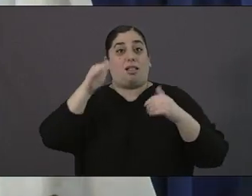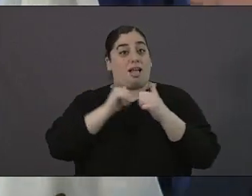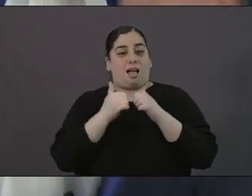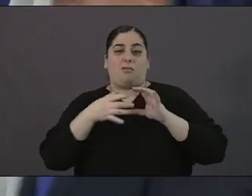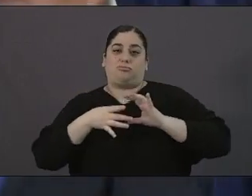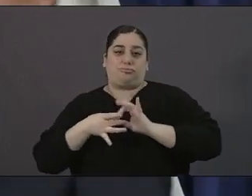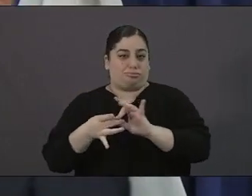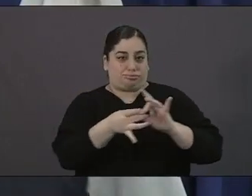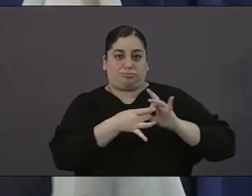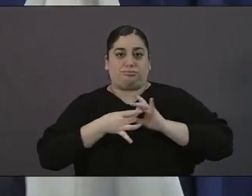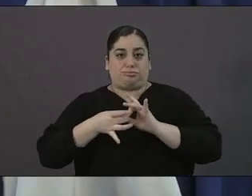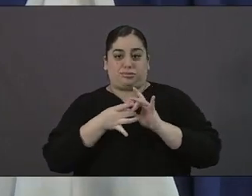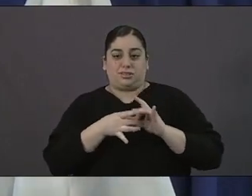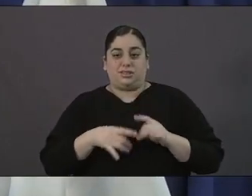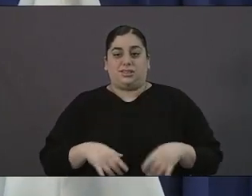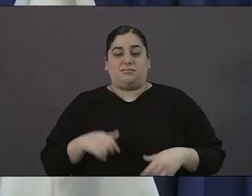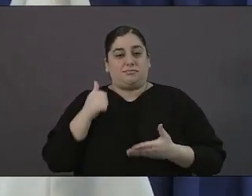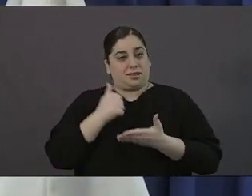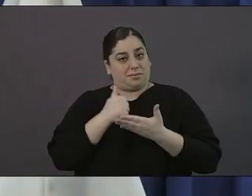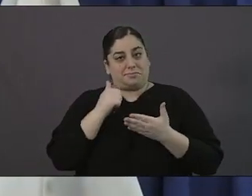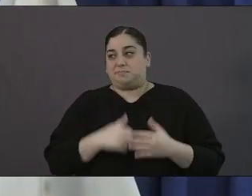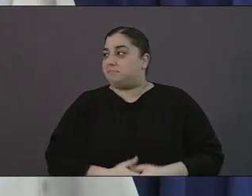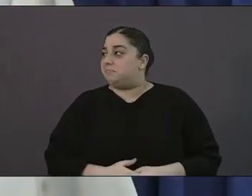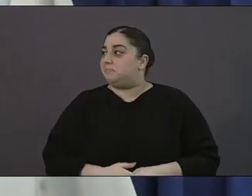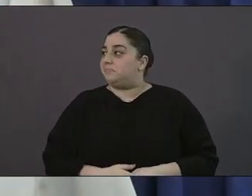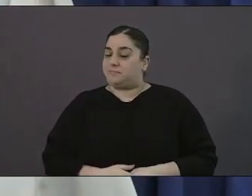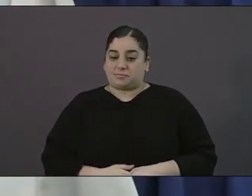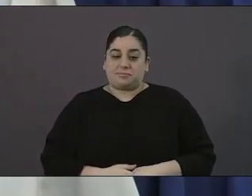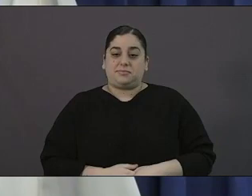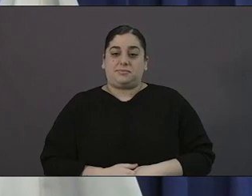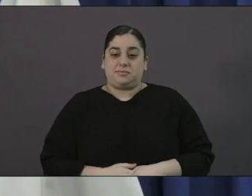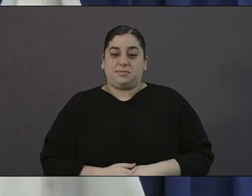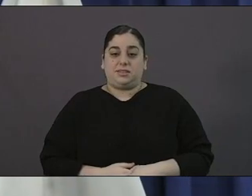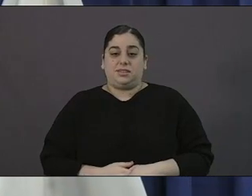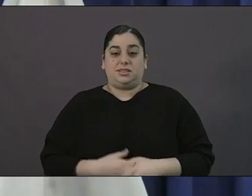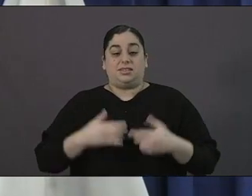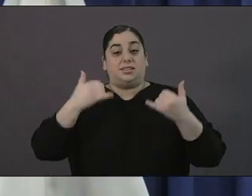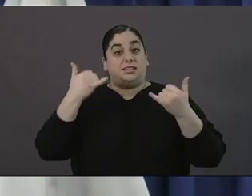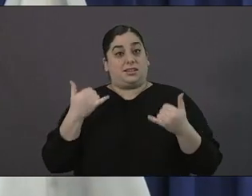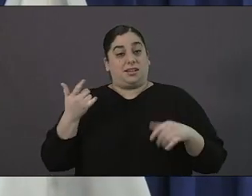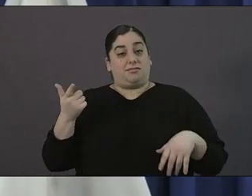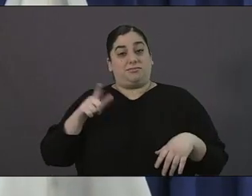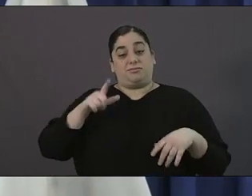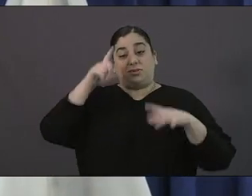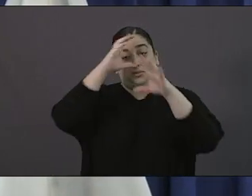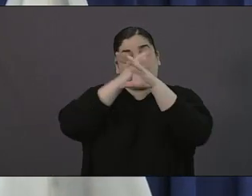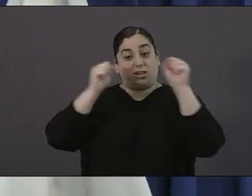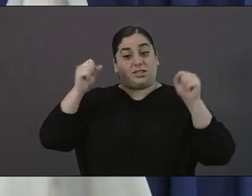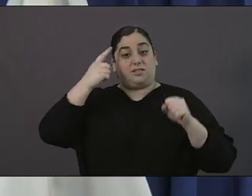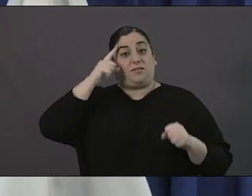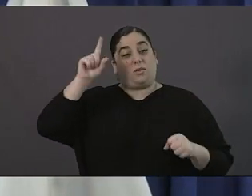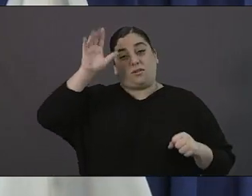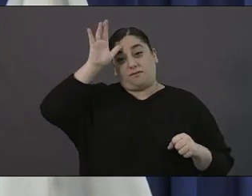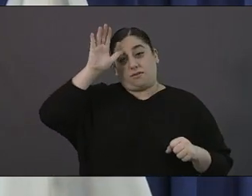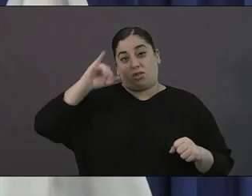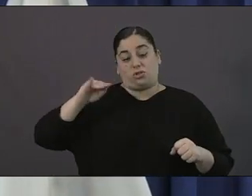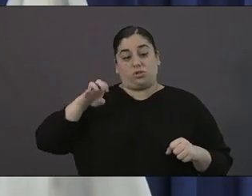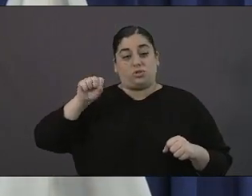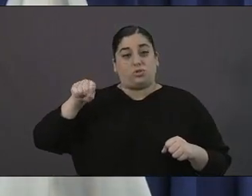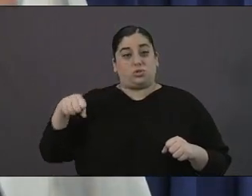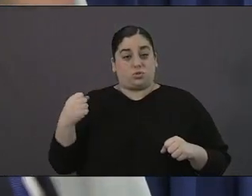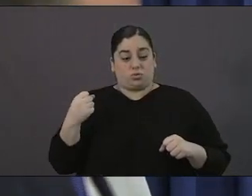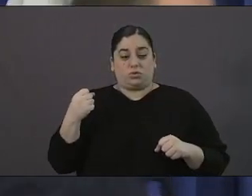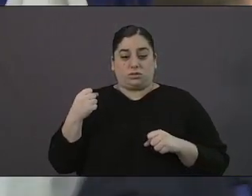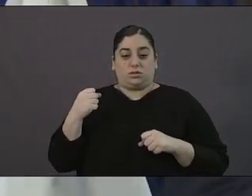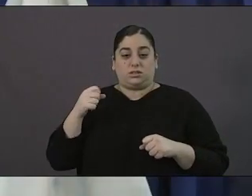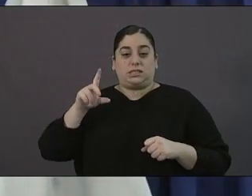uh thank you bob uh next up uh i'd to invite father joe's village's president and ceo um deacon jim deacon come on up thank